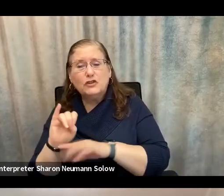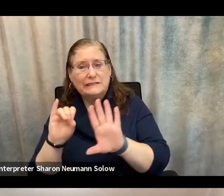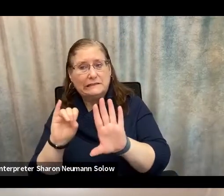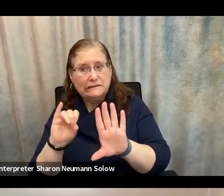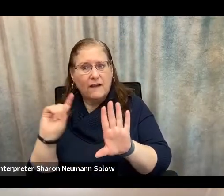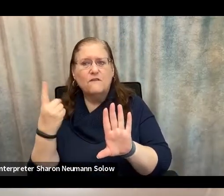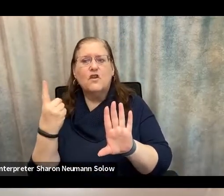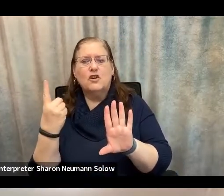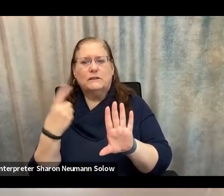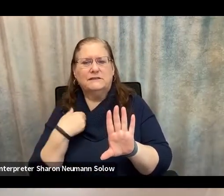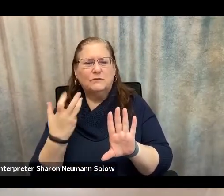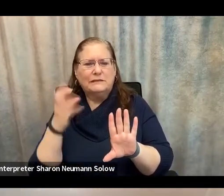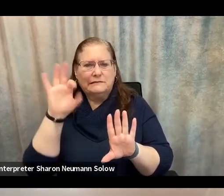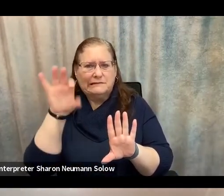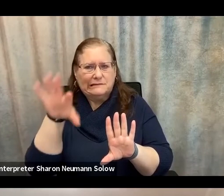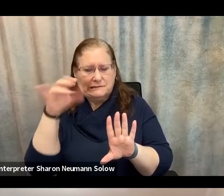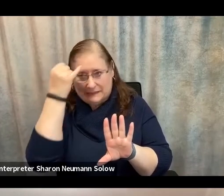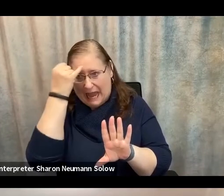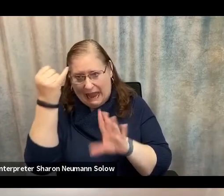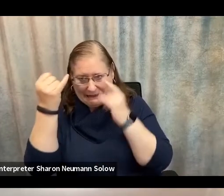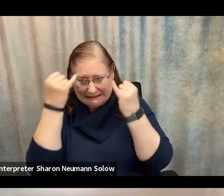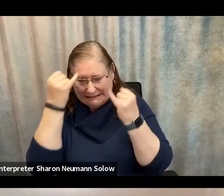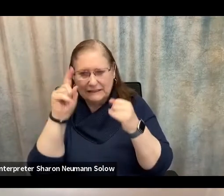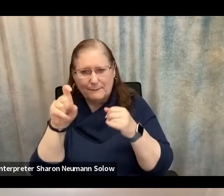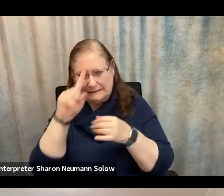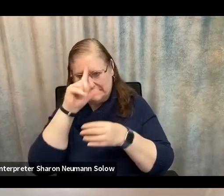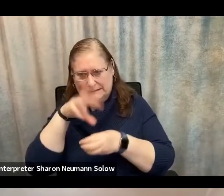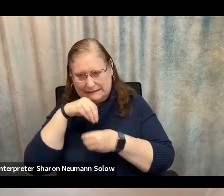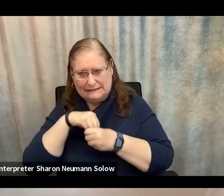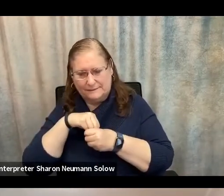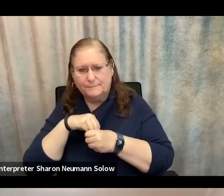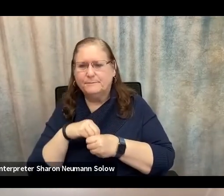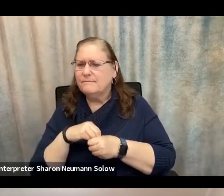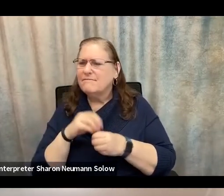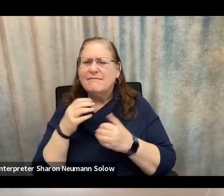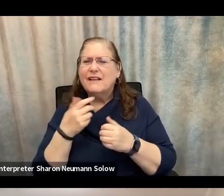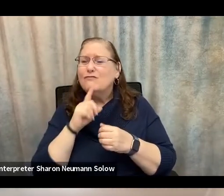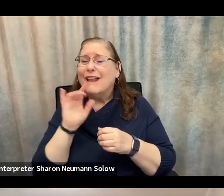possible things to think about. And this really again goes to any purchases that you're really unfamiliar with.